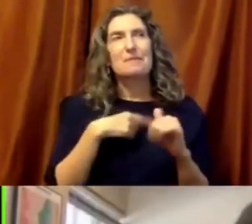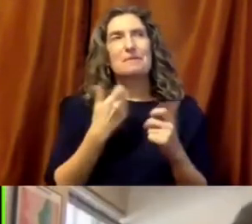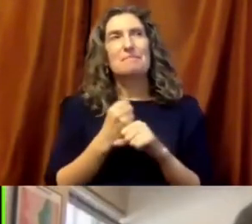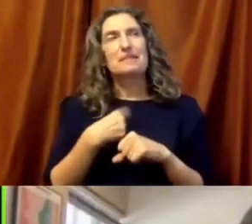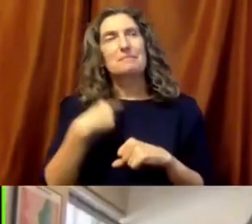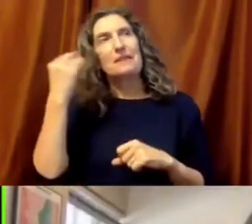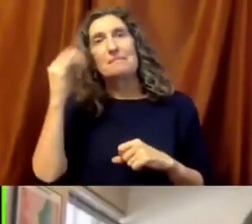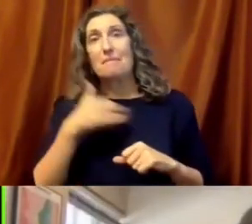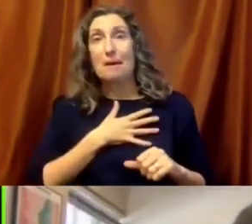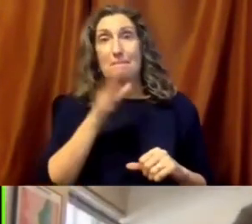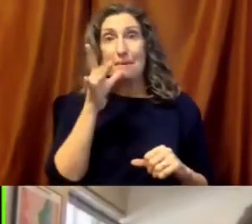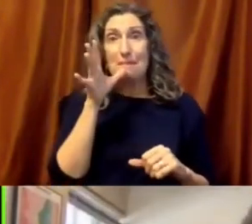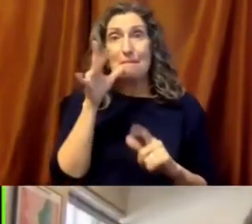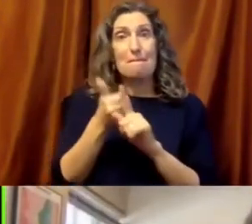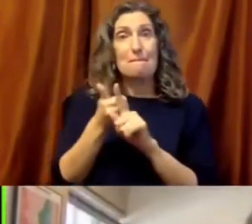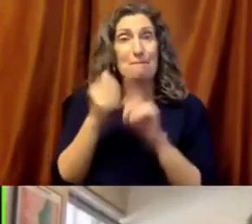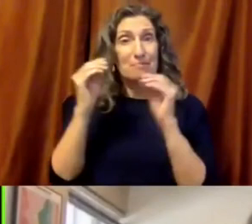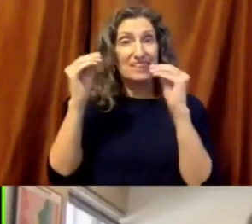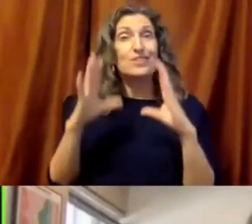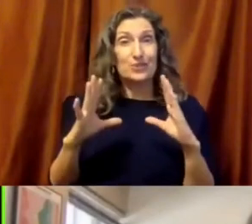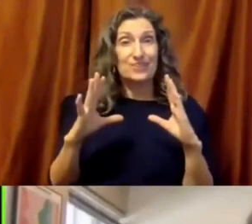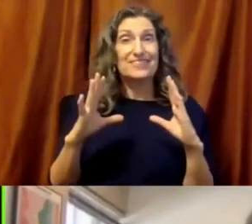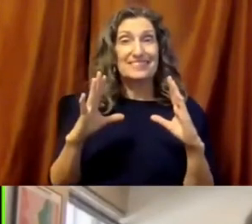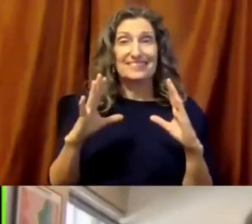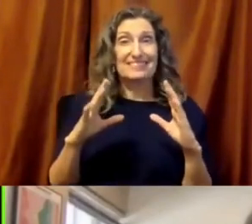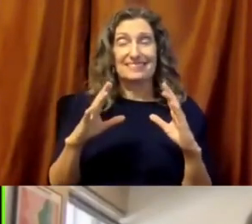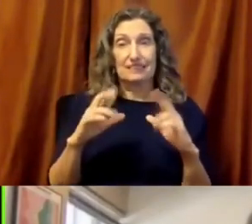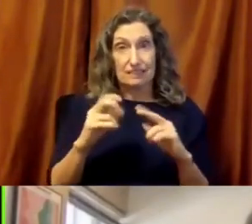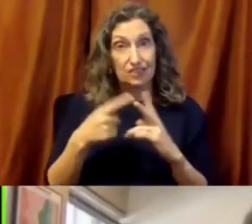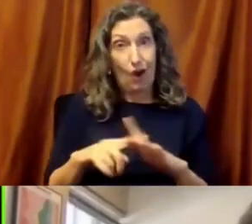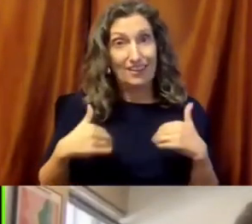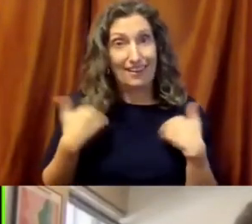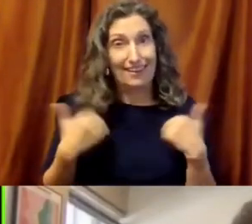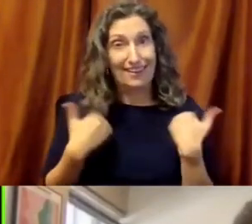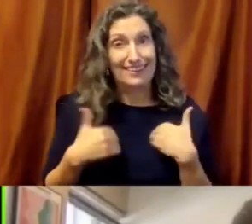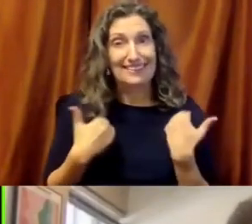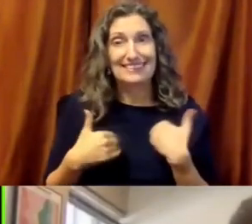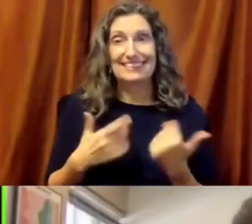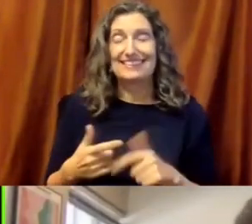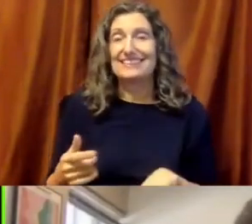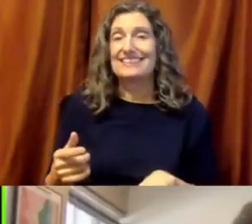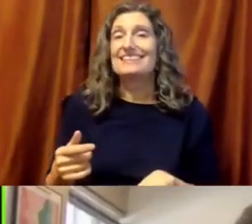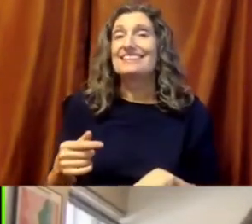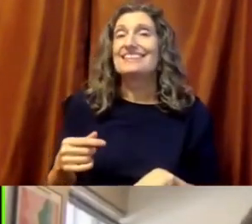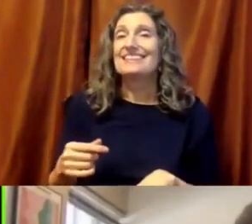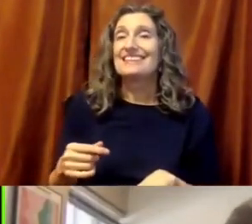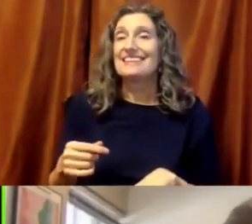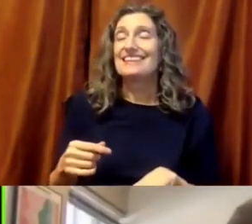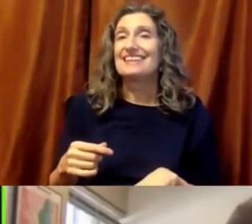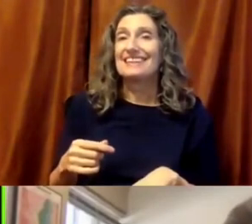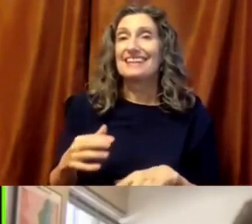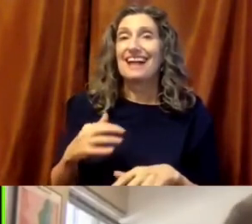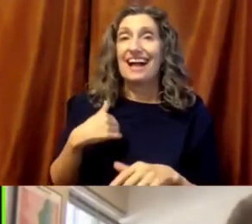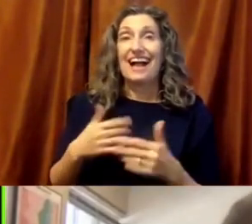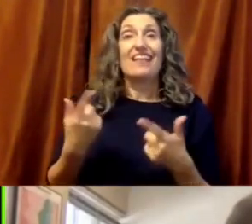also makes me think some about my mother, who was a teacher at a very young age, and